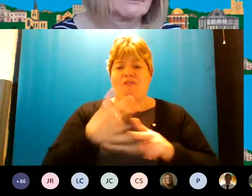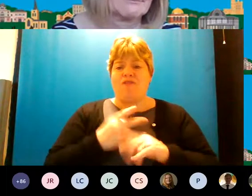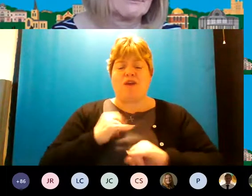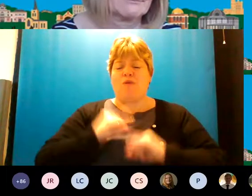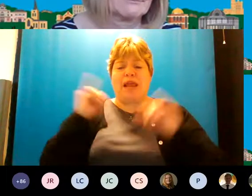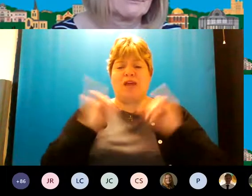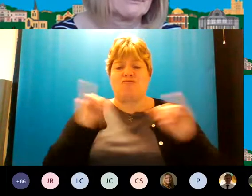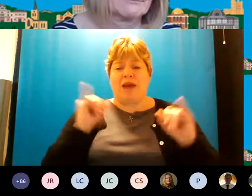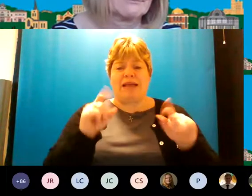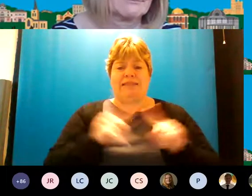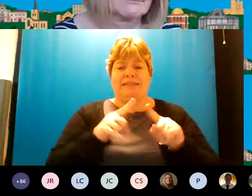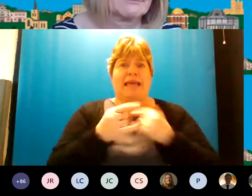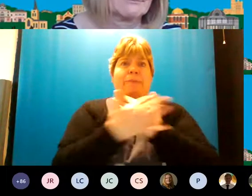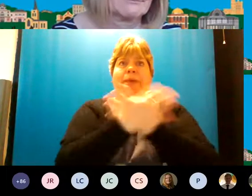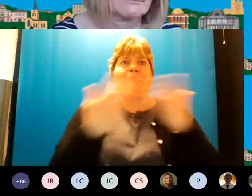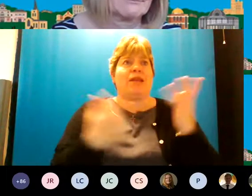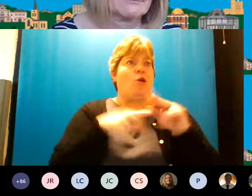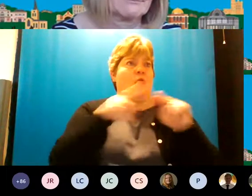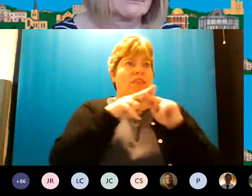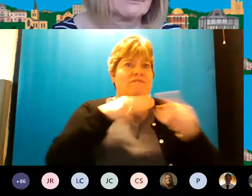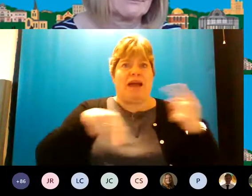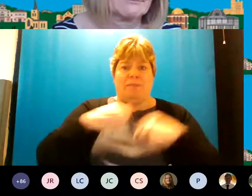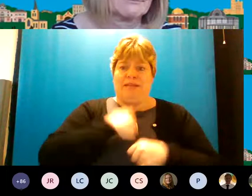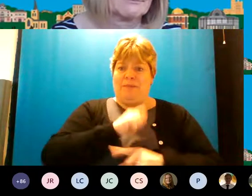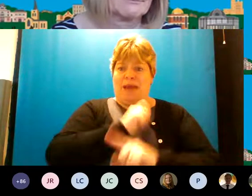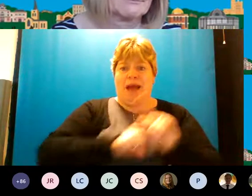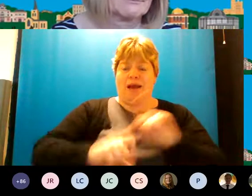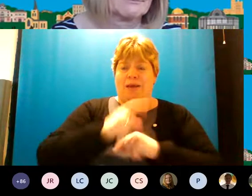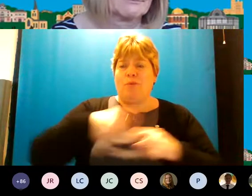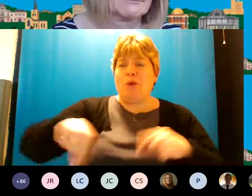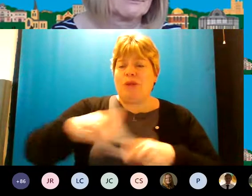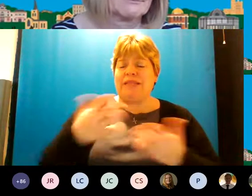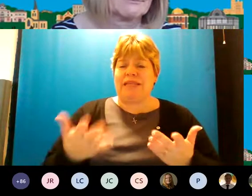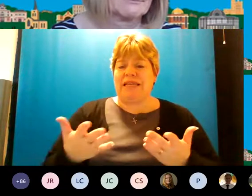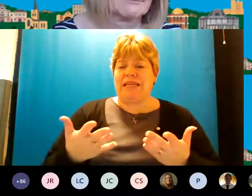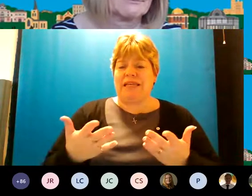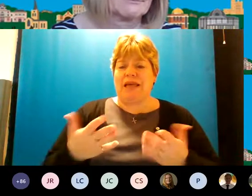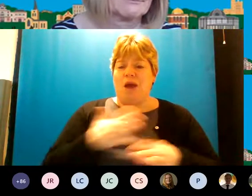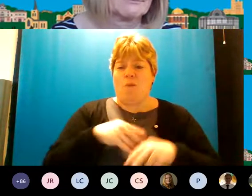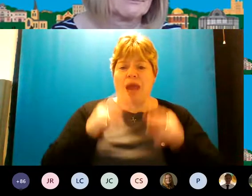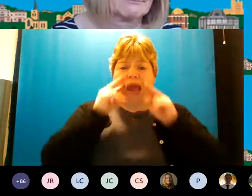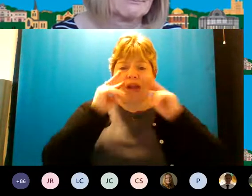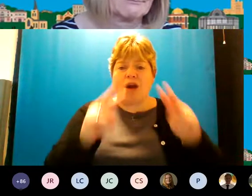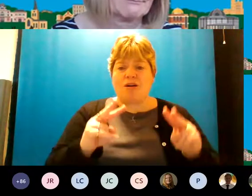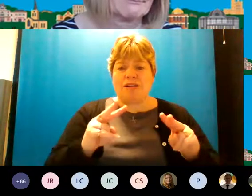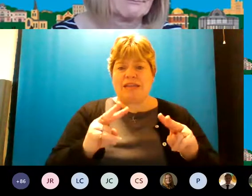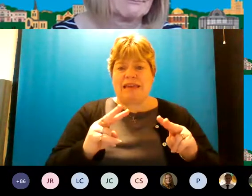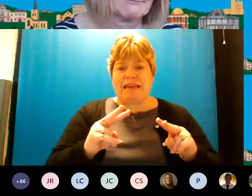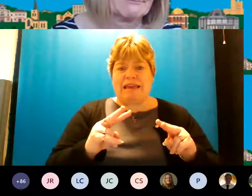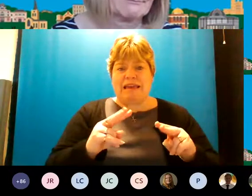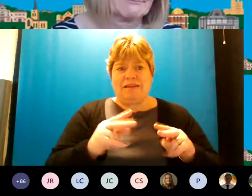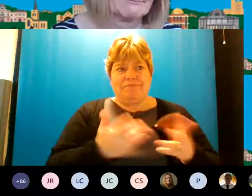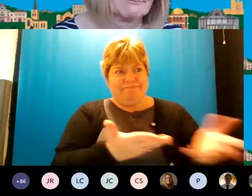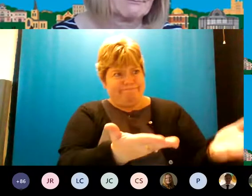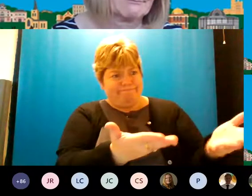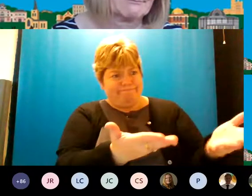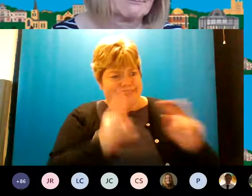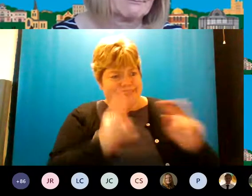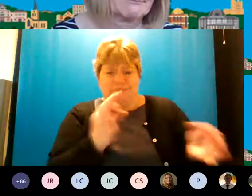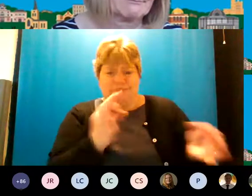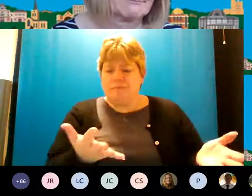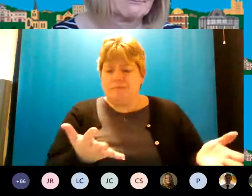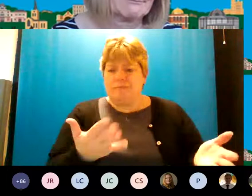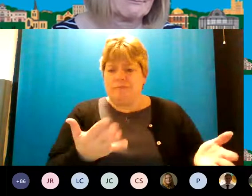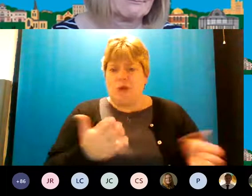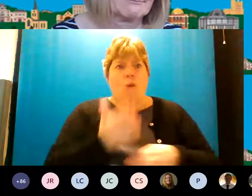as i'll as are many other families in my community and we're not seeing these feet on the ground we're not we're